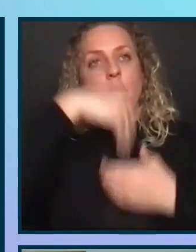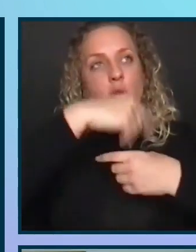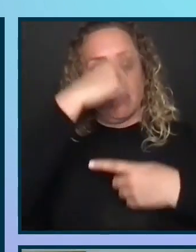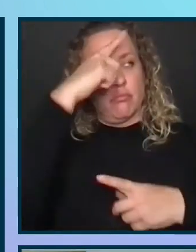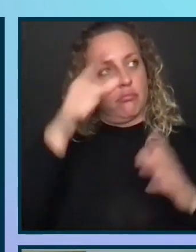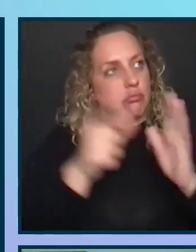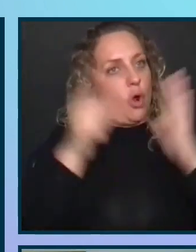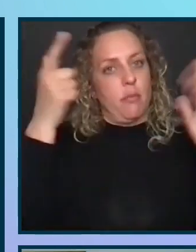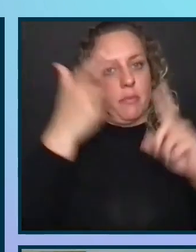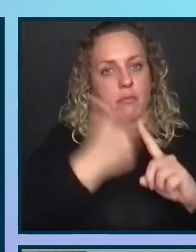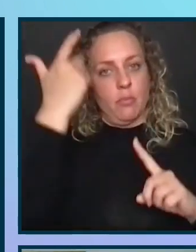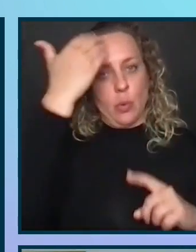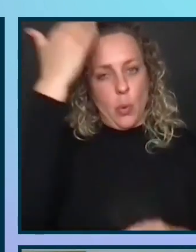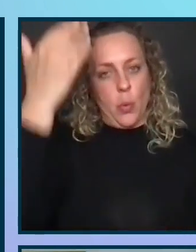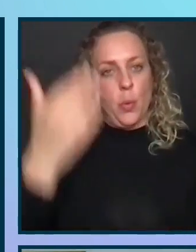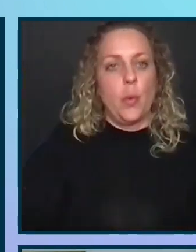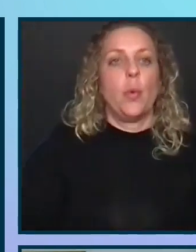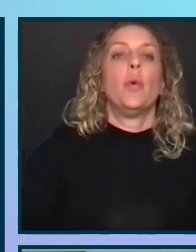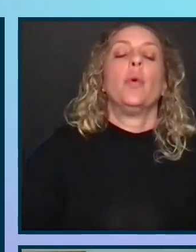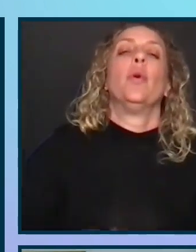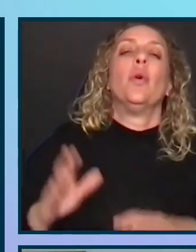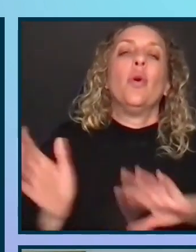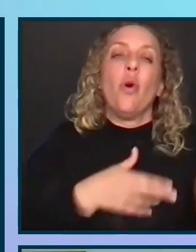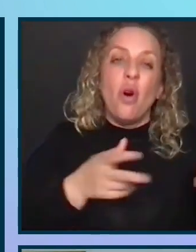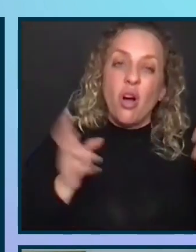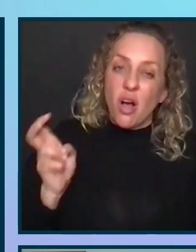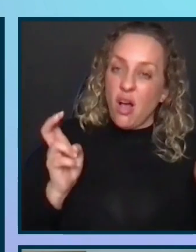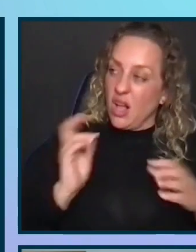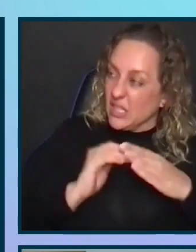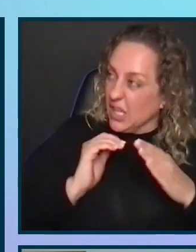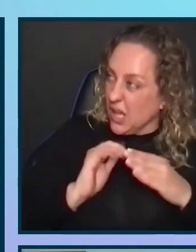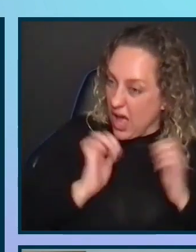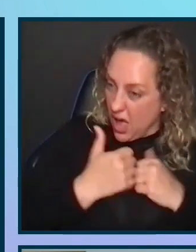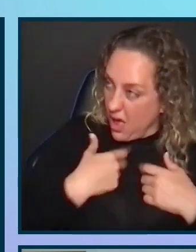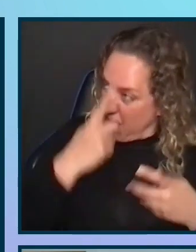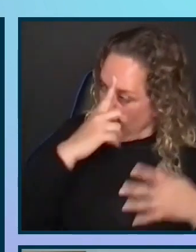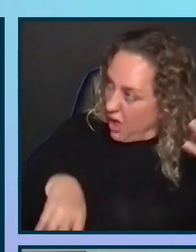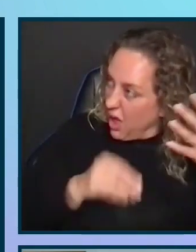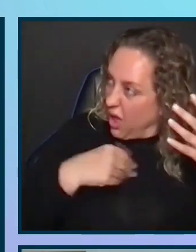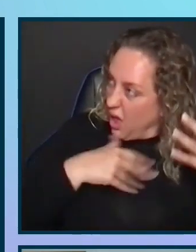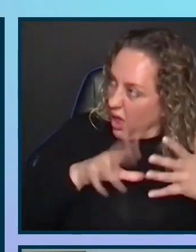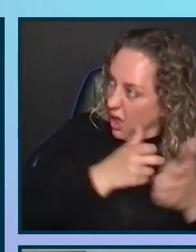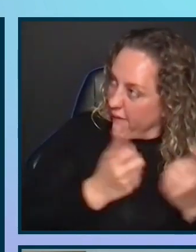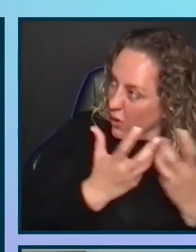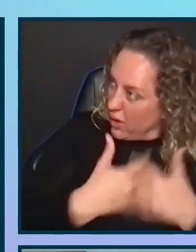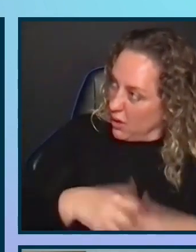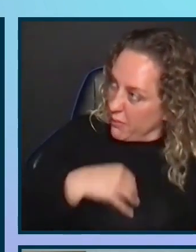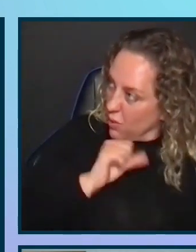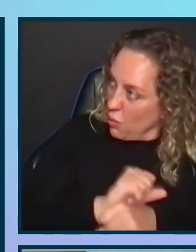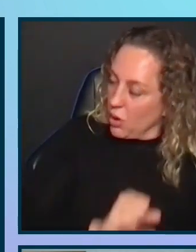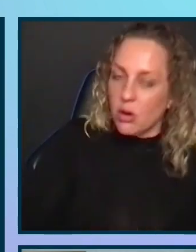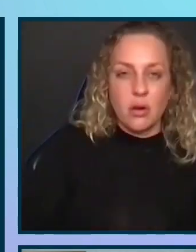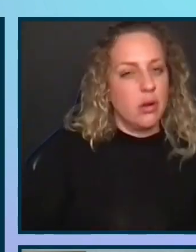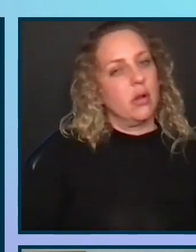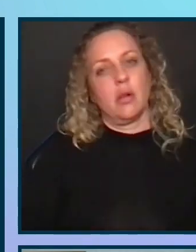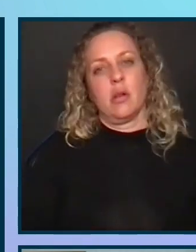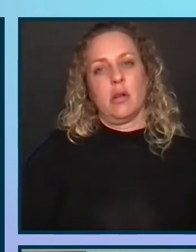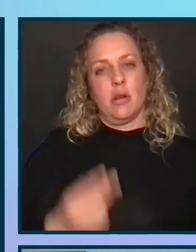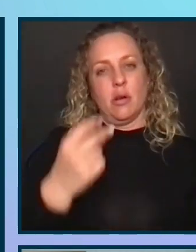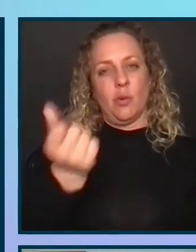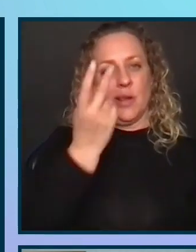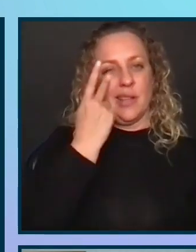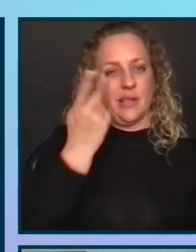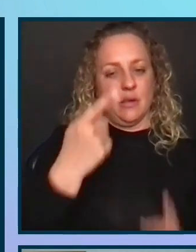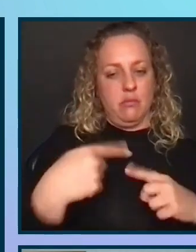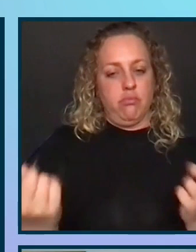What? You want me to do accessibility with everything else I do? How the heck am I supposed to fit this in with the rest of my work? You can quickly see that this